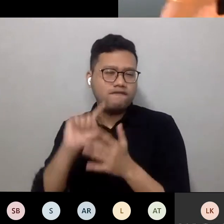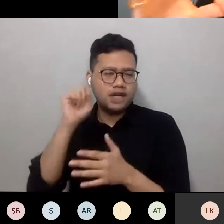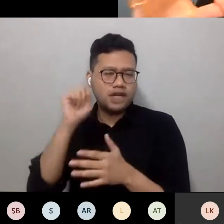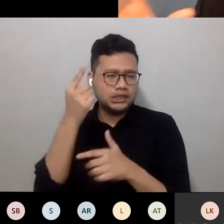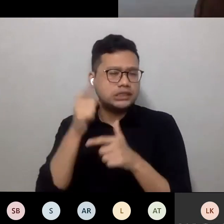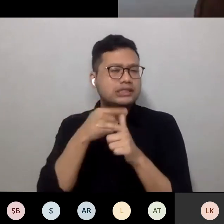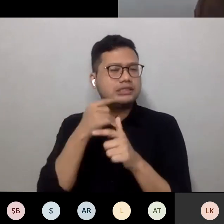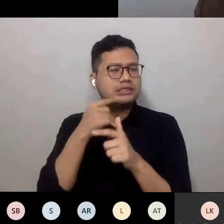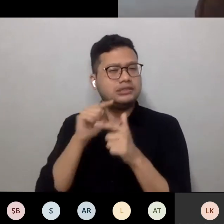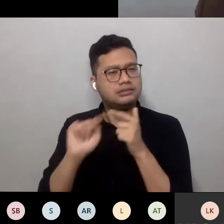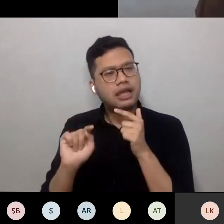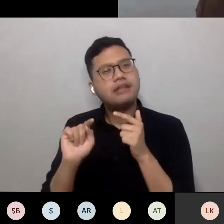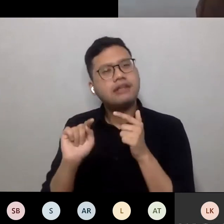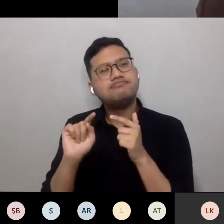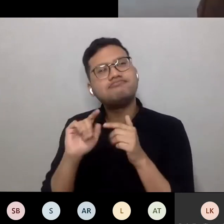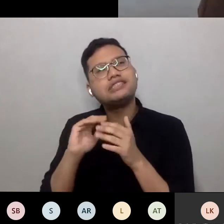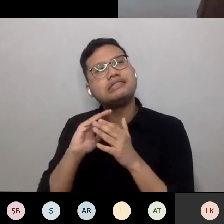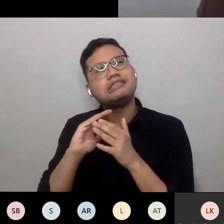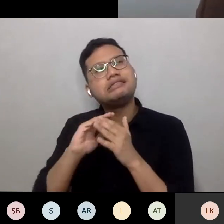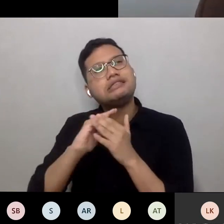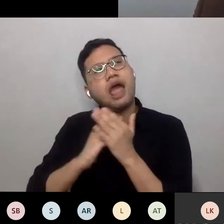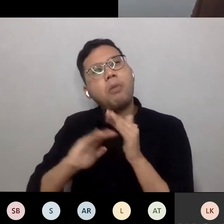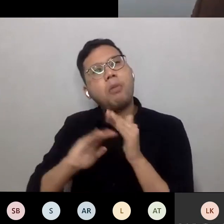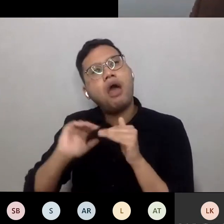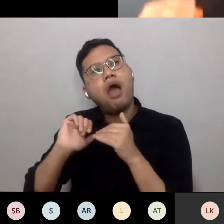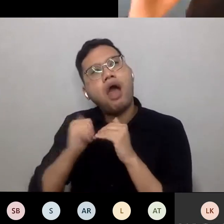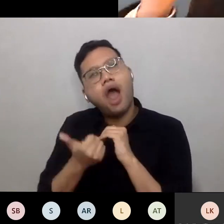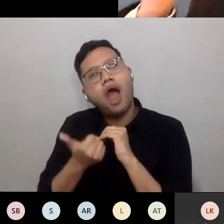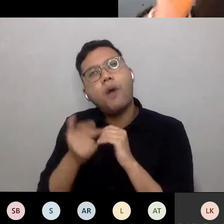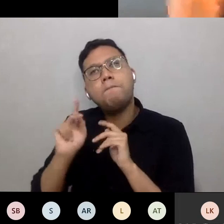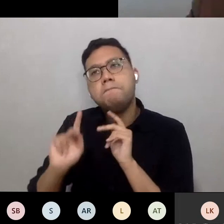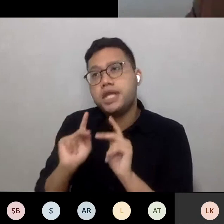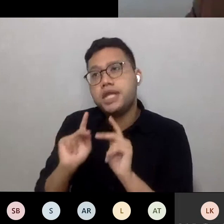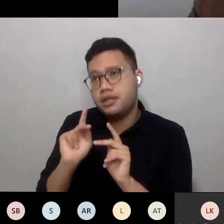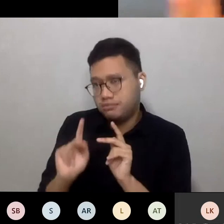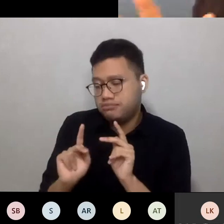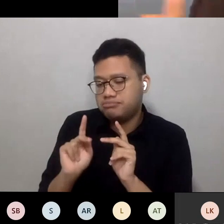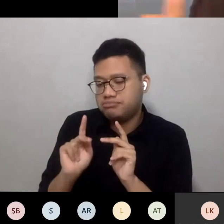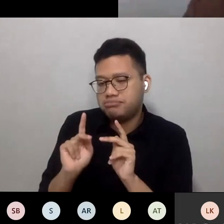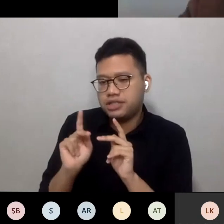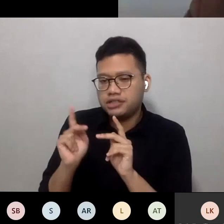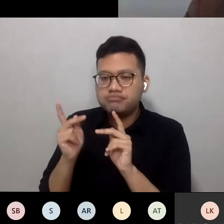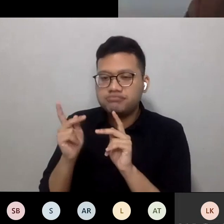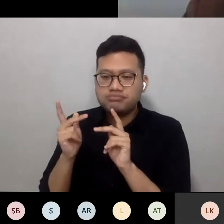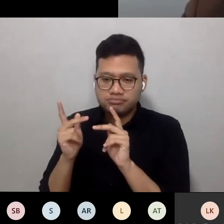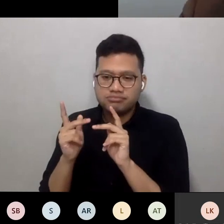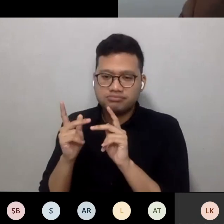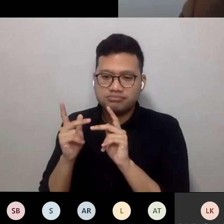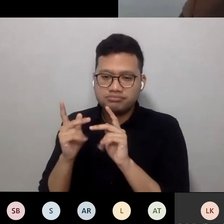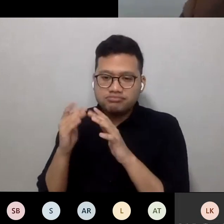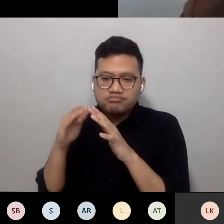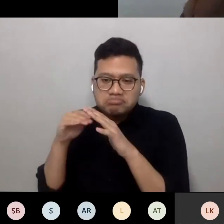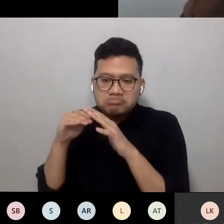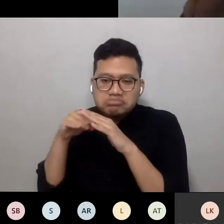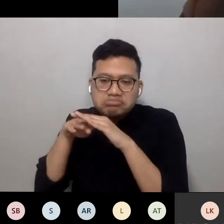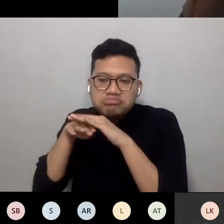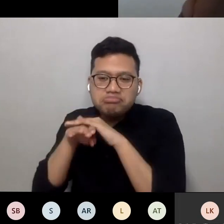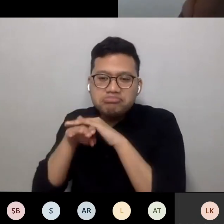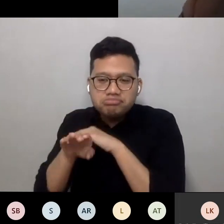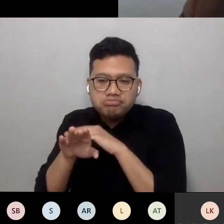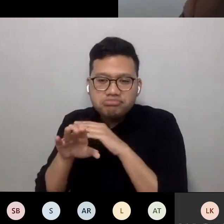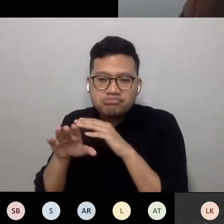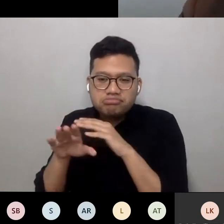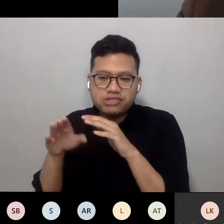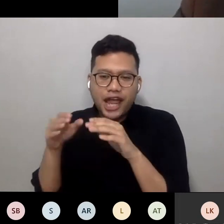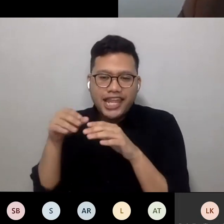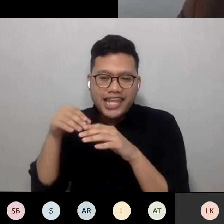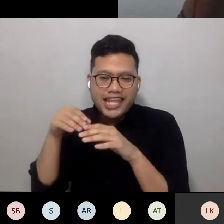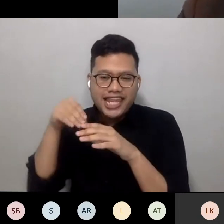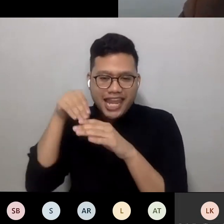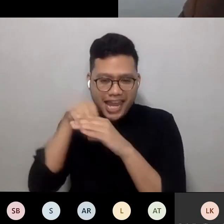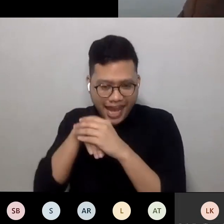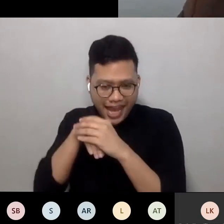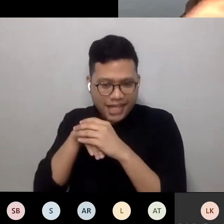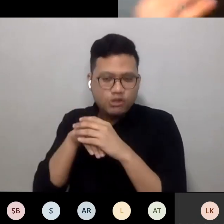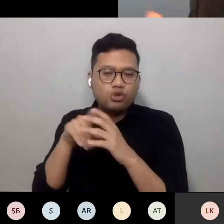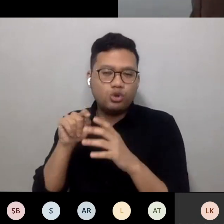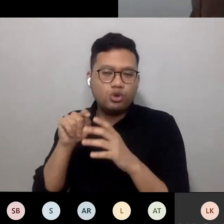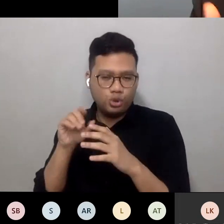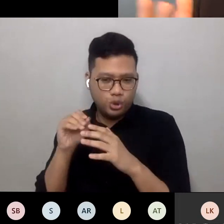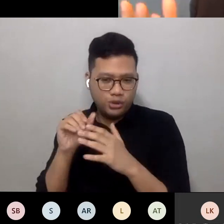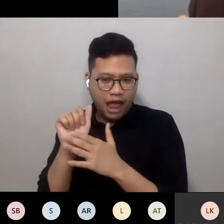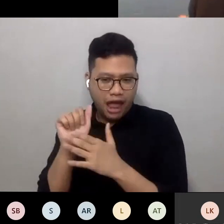somehow the people slotting into the architecture, that's not necessarily the appropriate